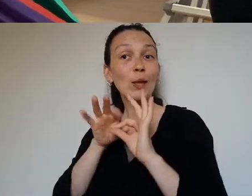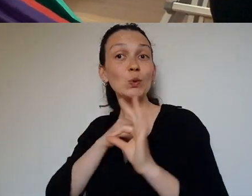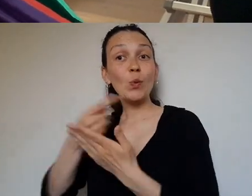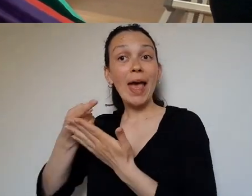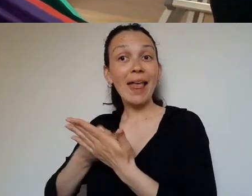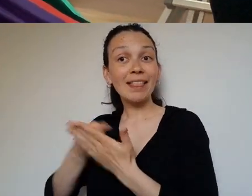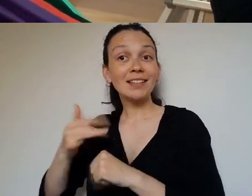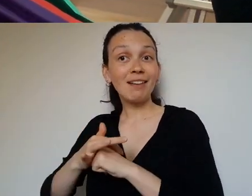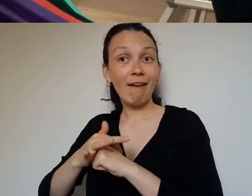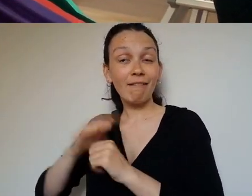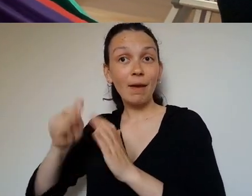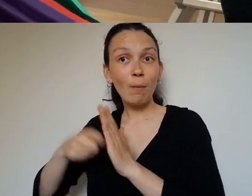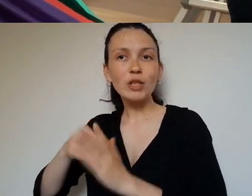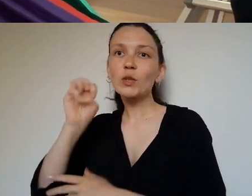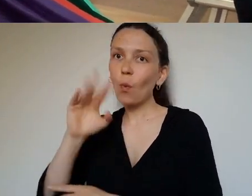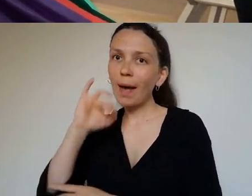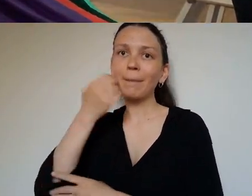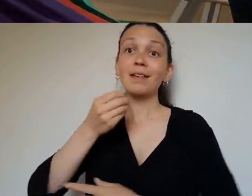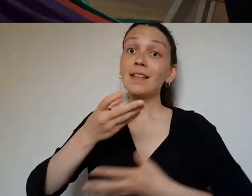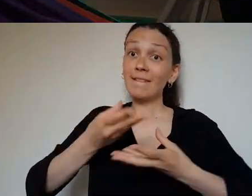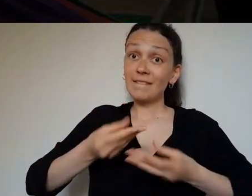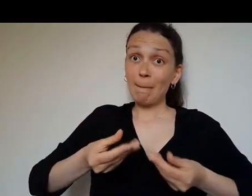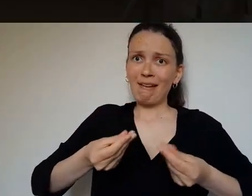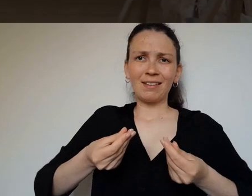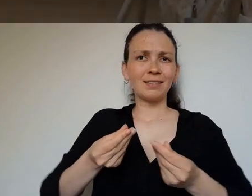and beautiful, yet deeply symbolic and sombre.